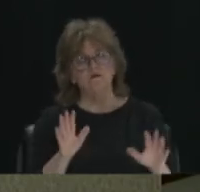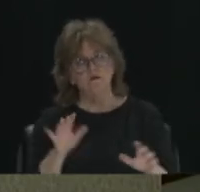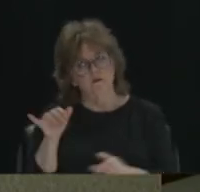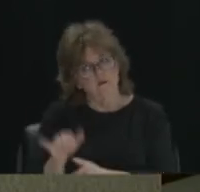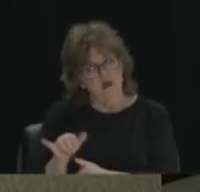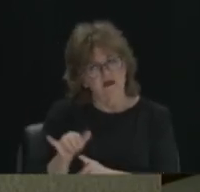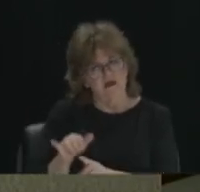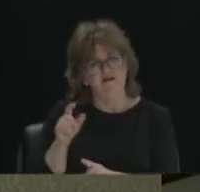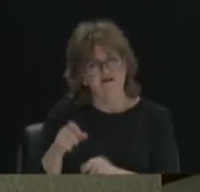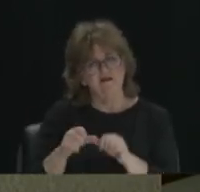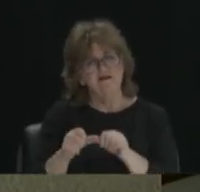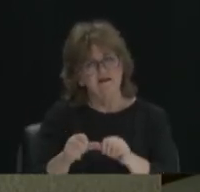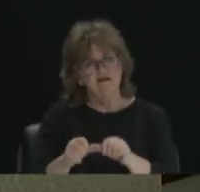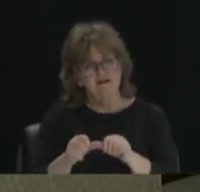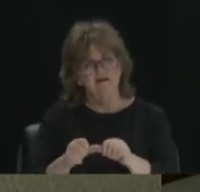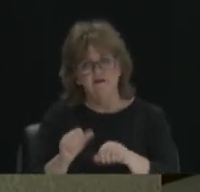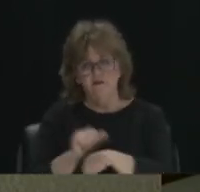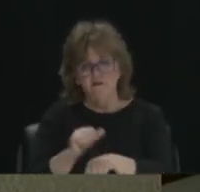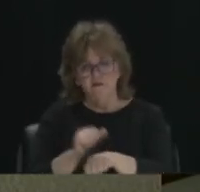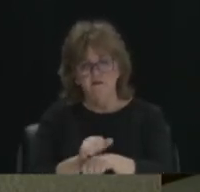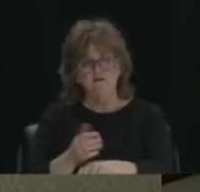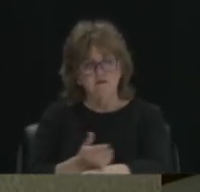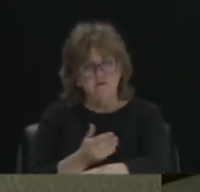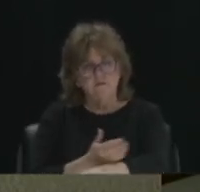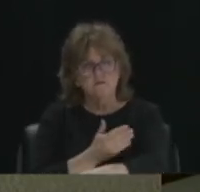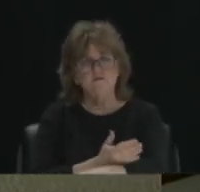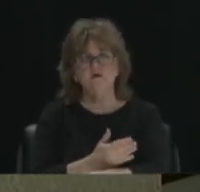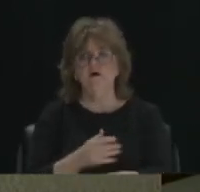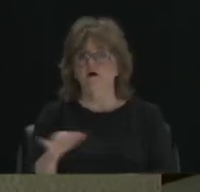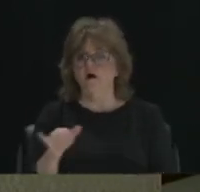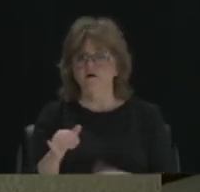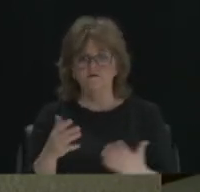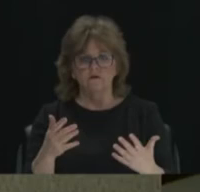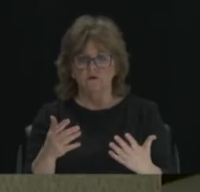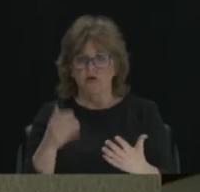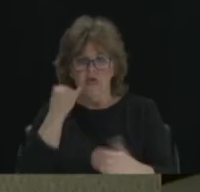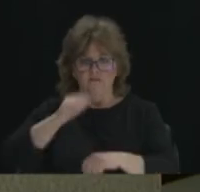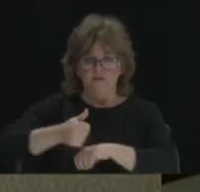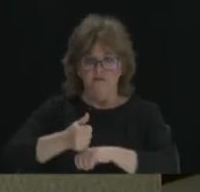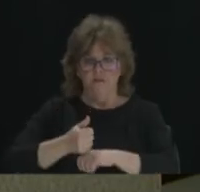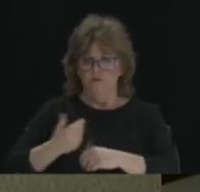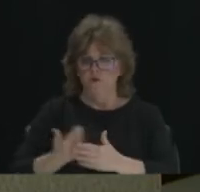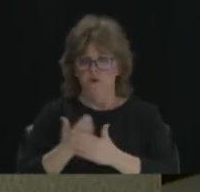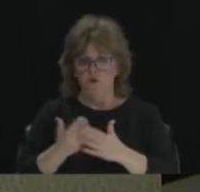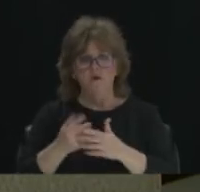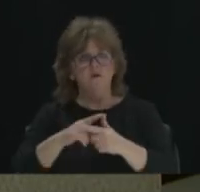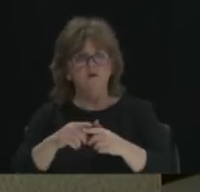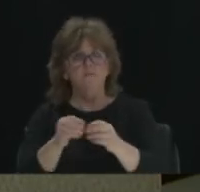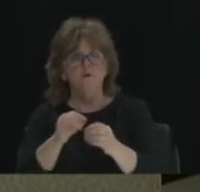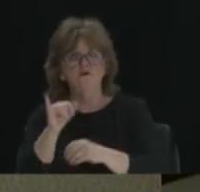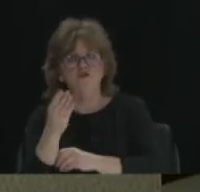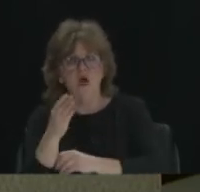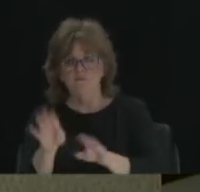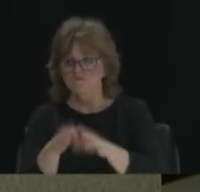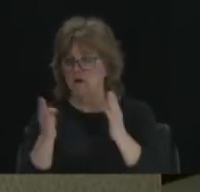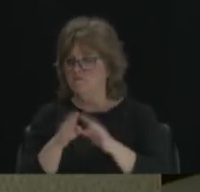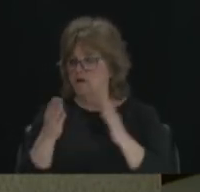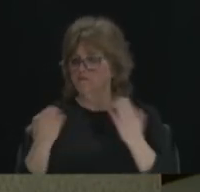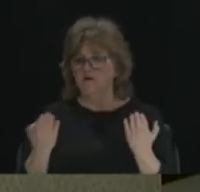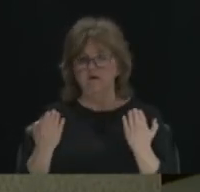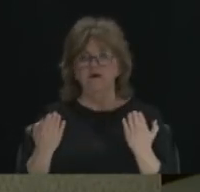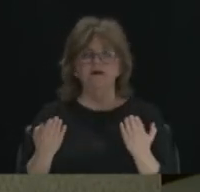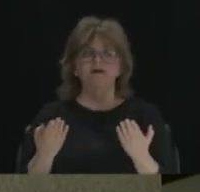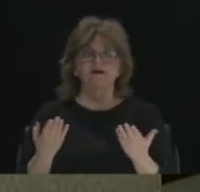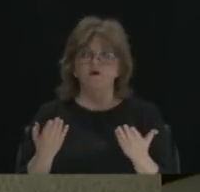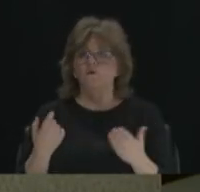we need to continue to work on as well as meaningful job opportunities. When I'm thinking about economic development, I'm not talking about livable wage jobs. I mean,